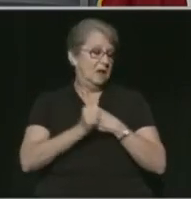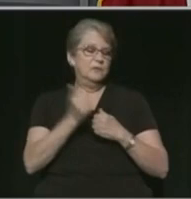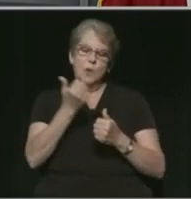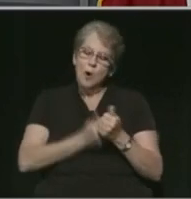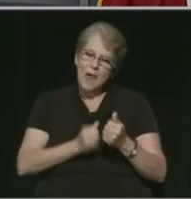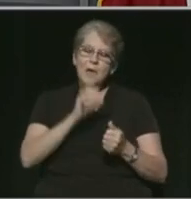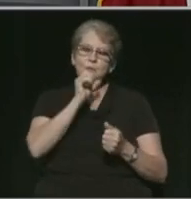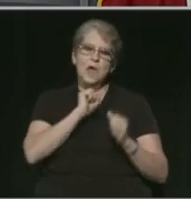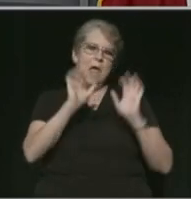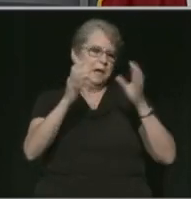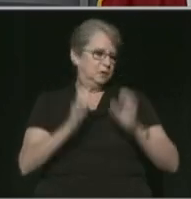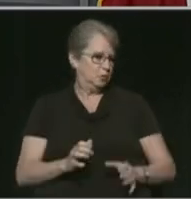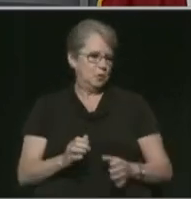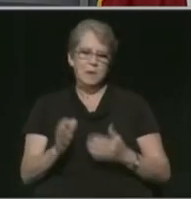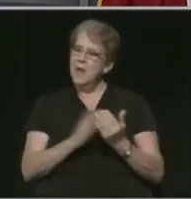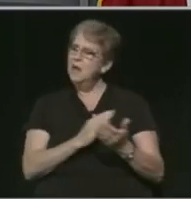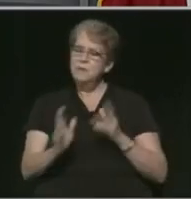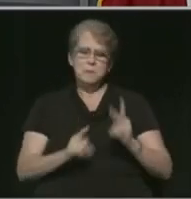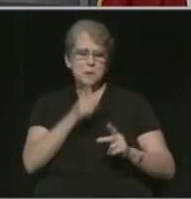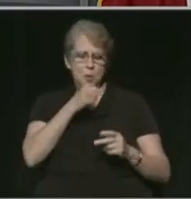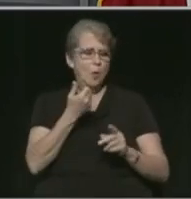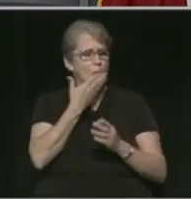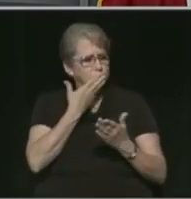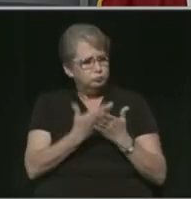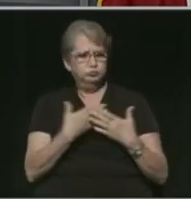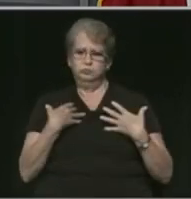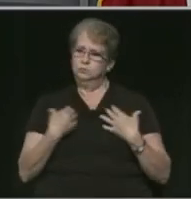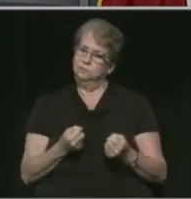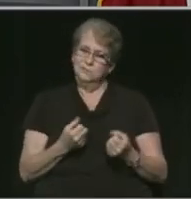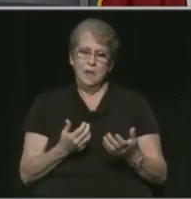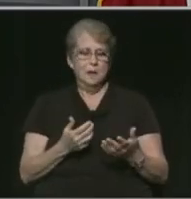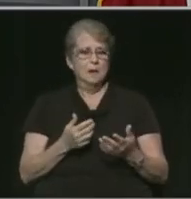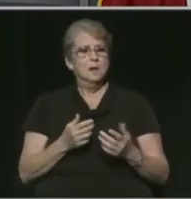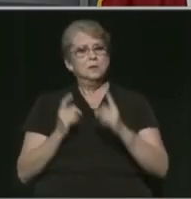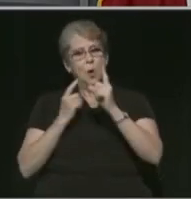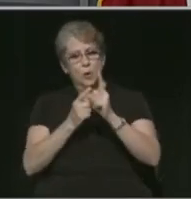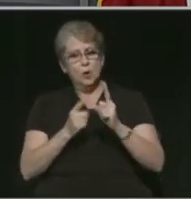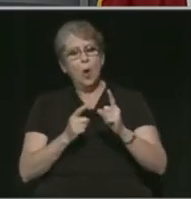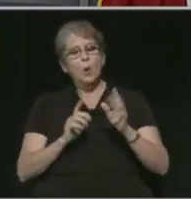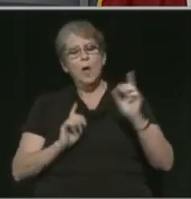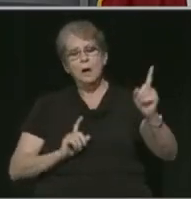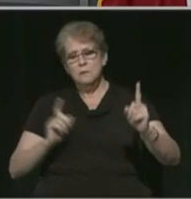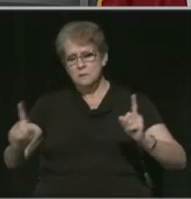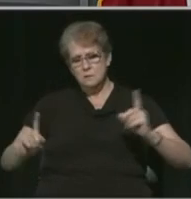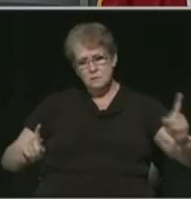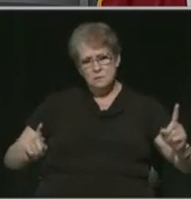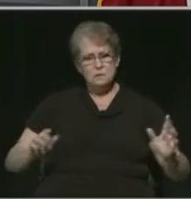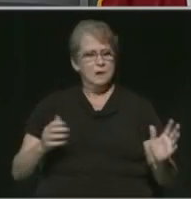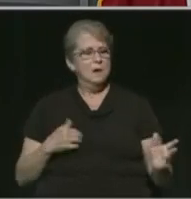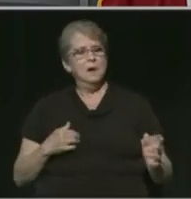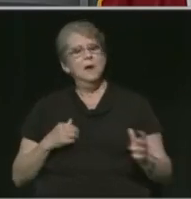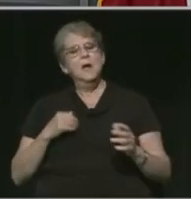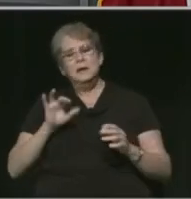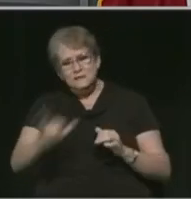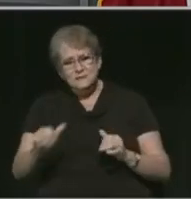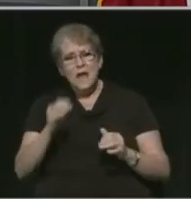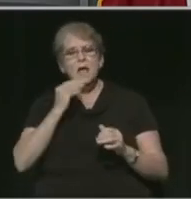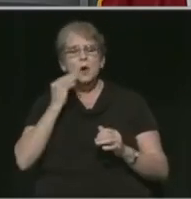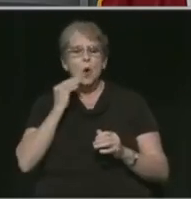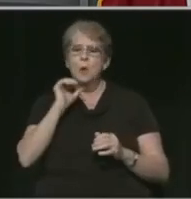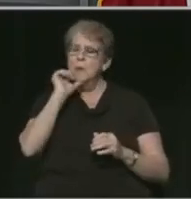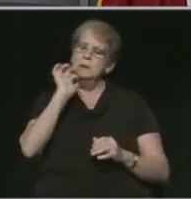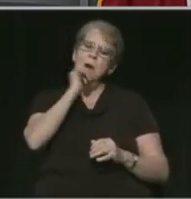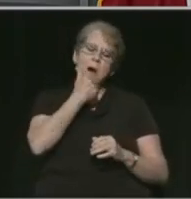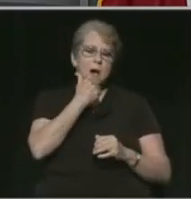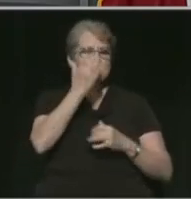group and even people who are entirely healthy. So our goal for social distancing is to make sure that people stay at home and don't inadvertently